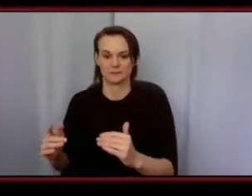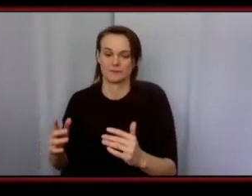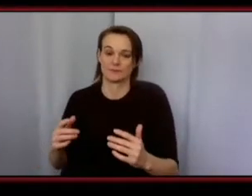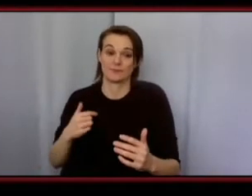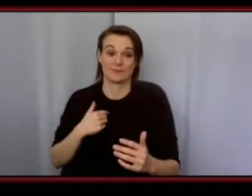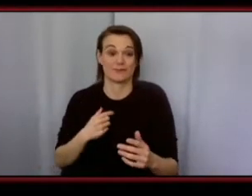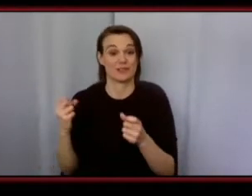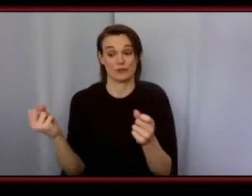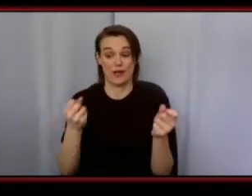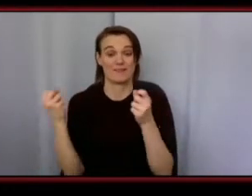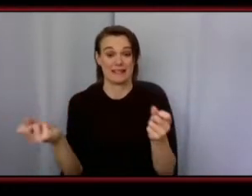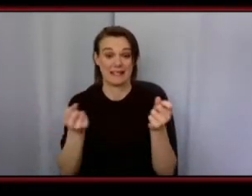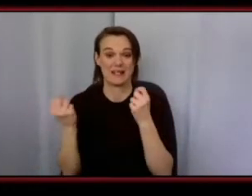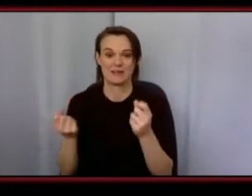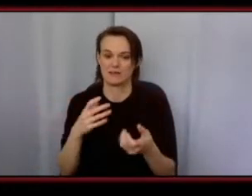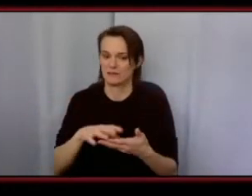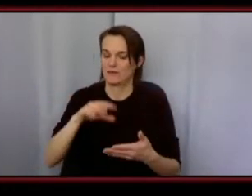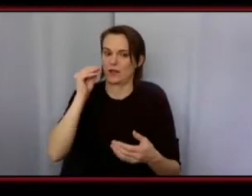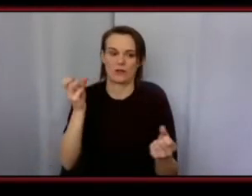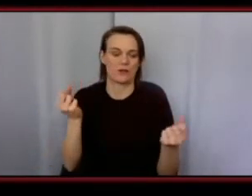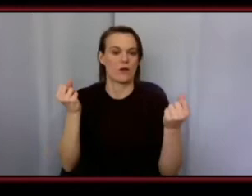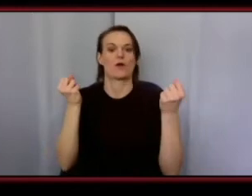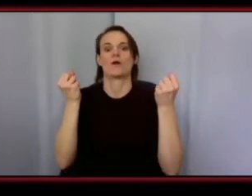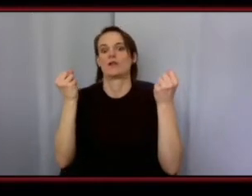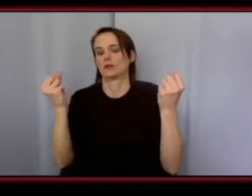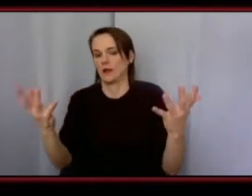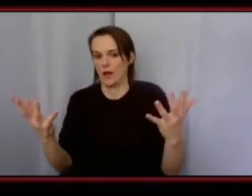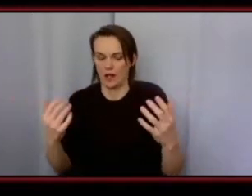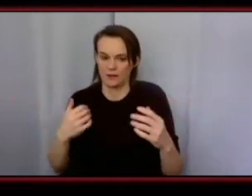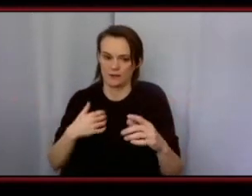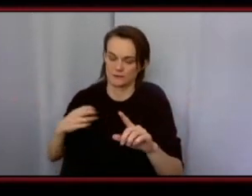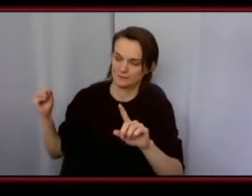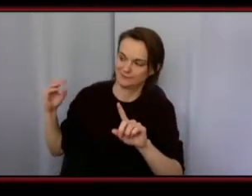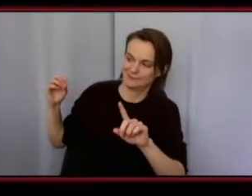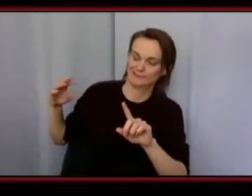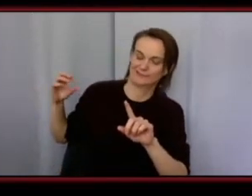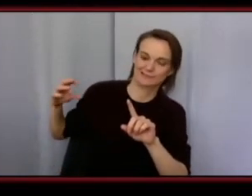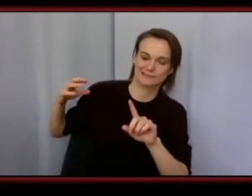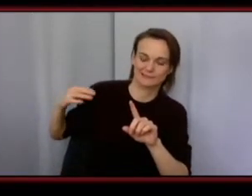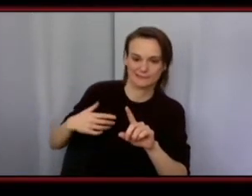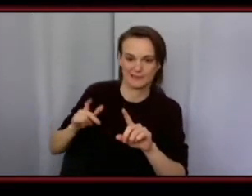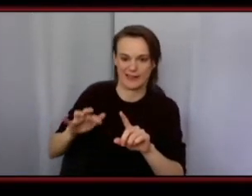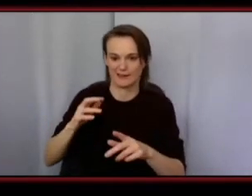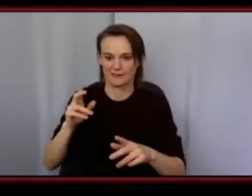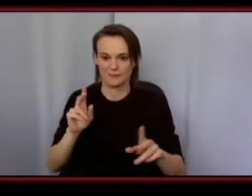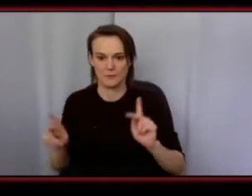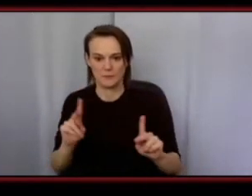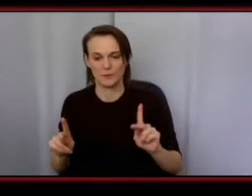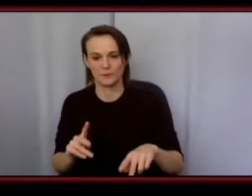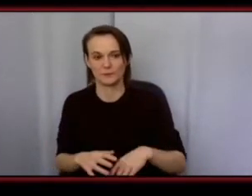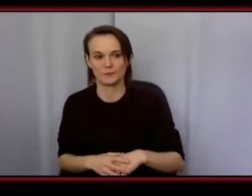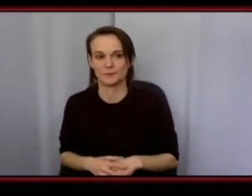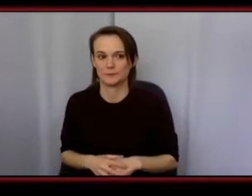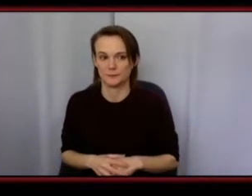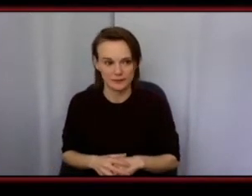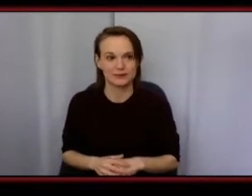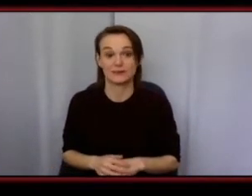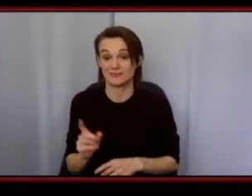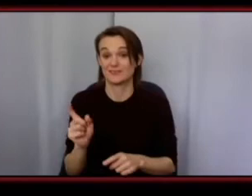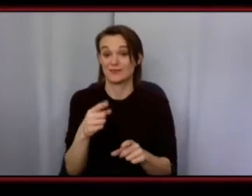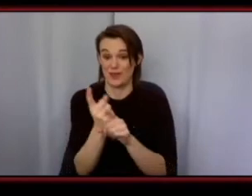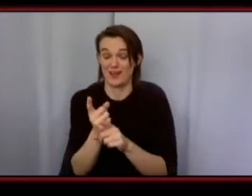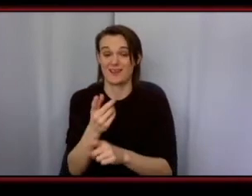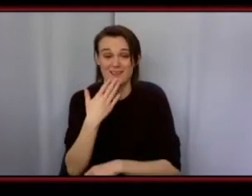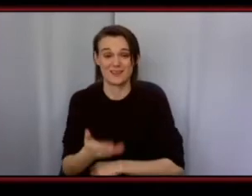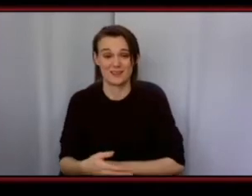a lot from driving cab and happen to be like exposed to that type of environment i love it i love it thank you so